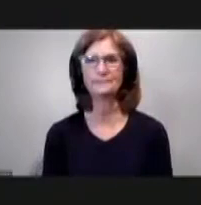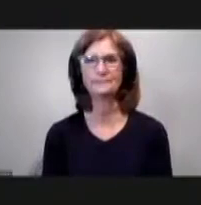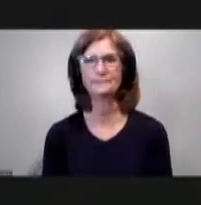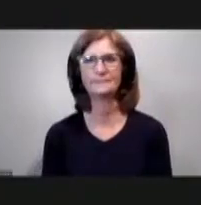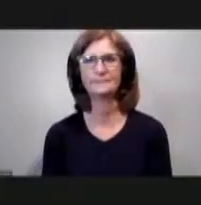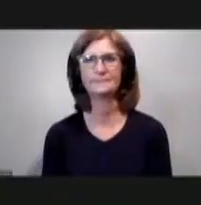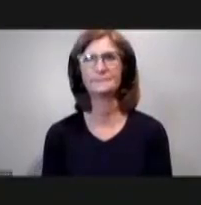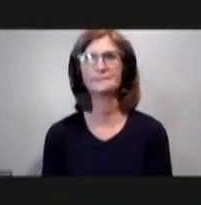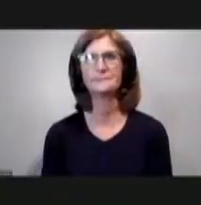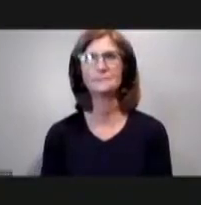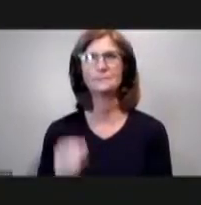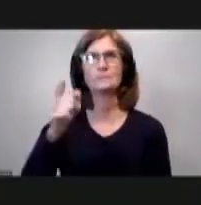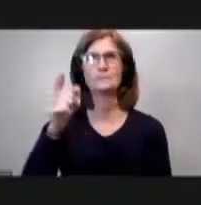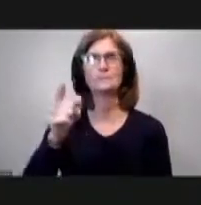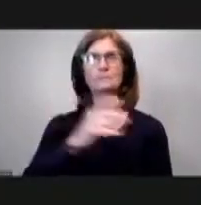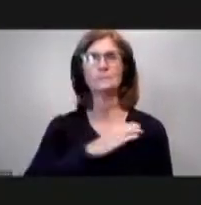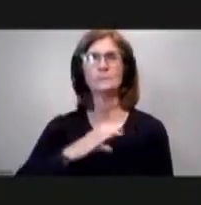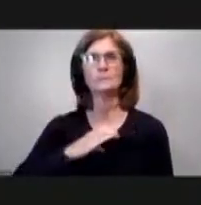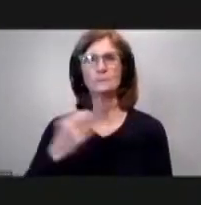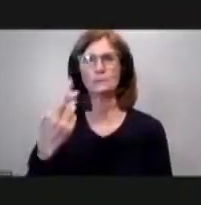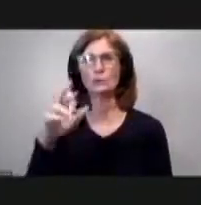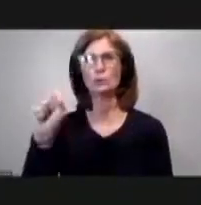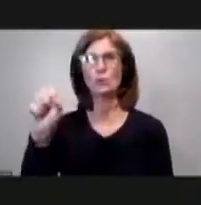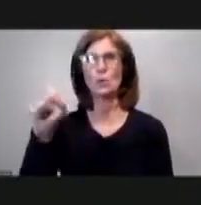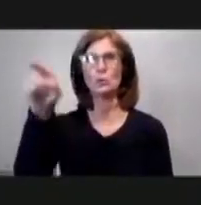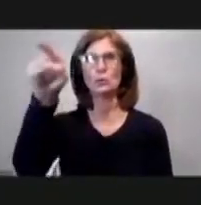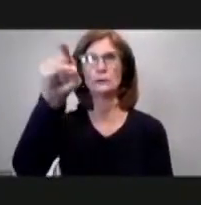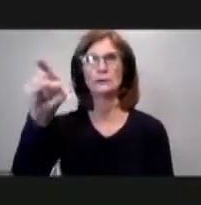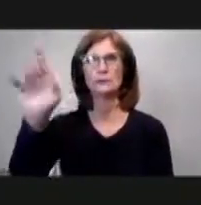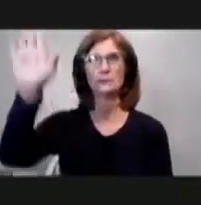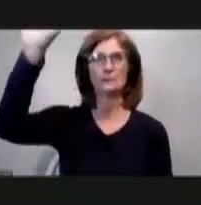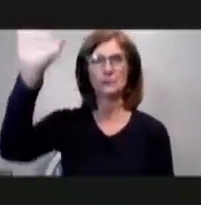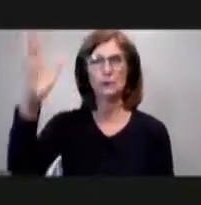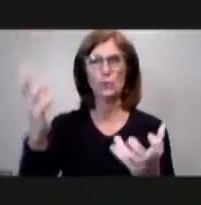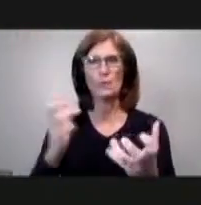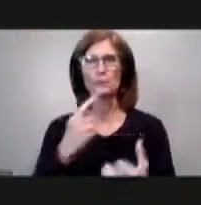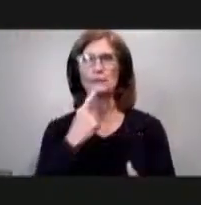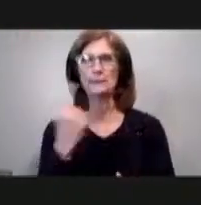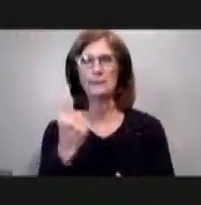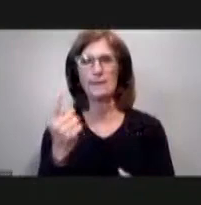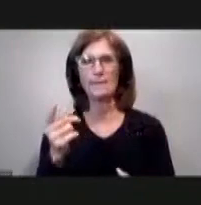caldkill councilman gross you have your hand up to okay i saw you yeah